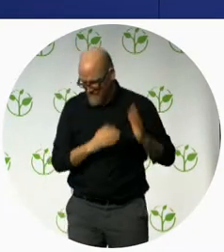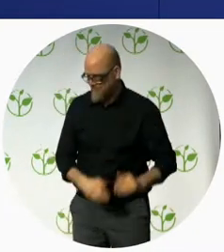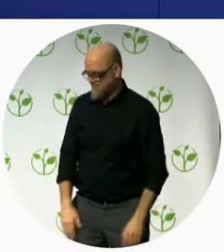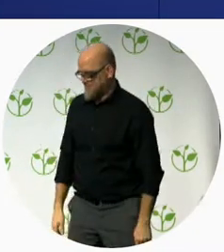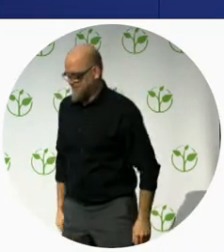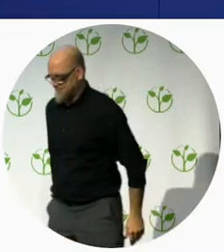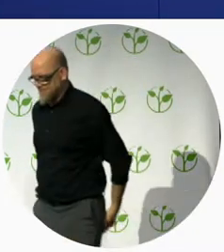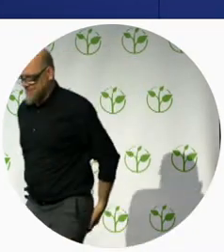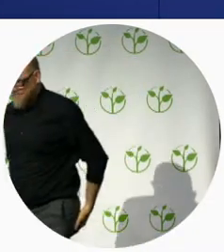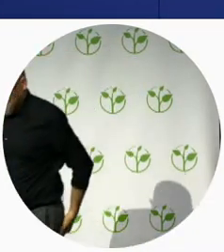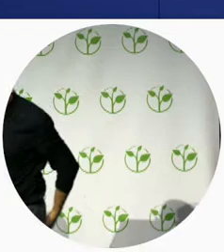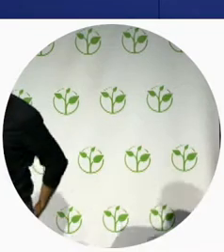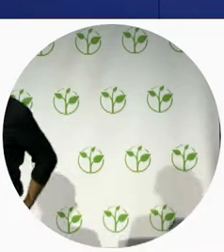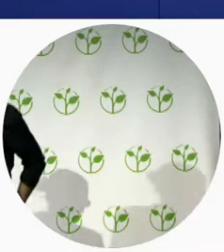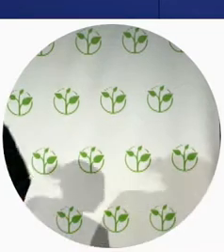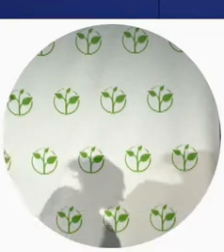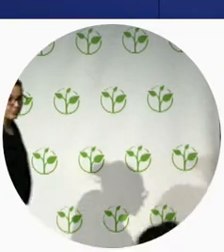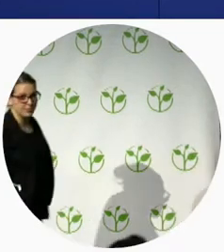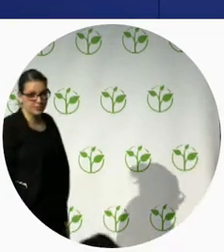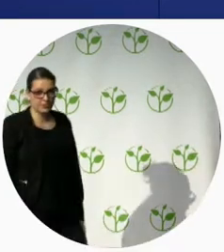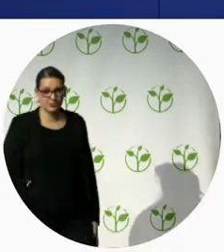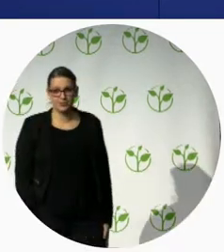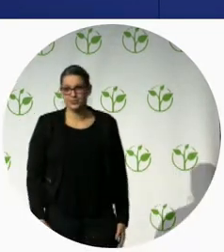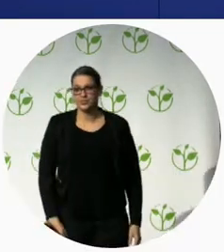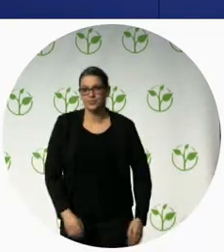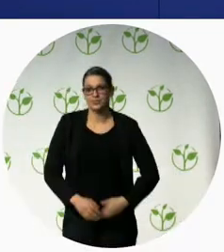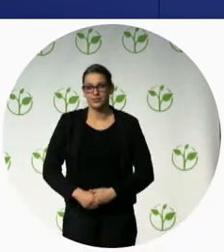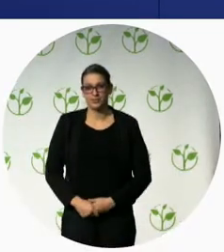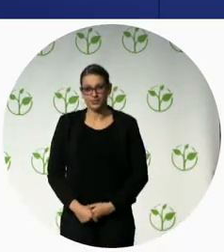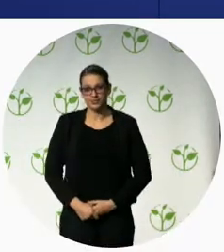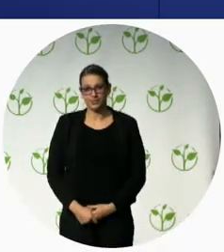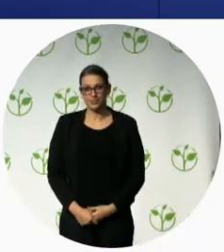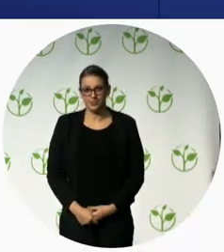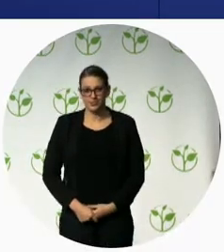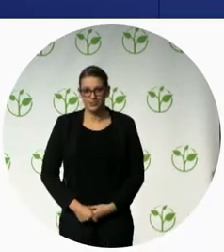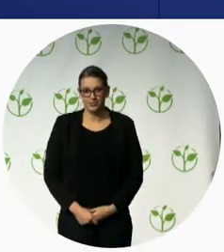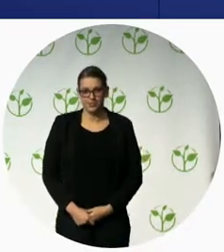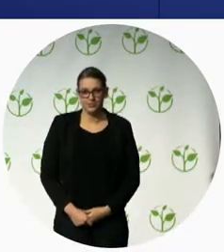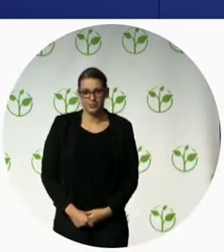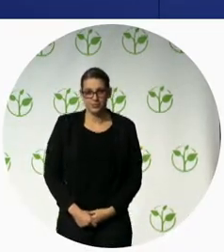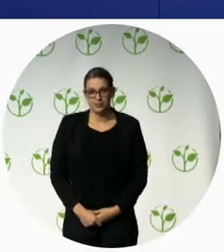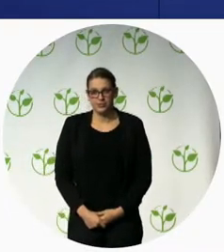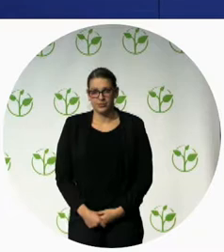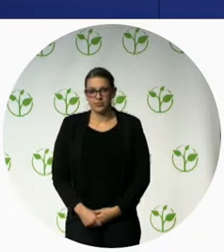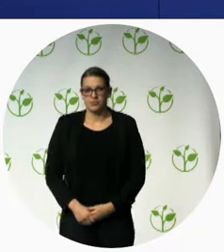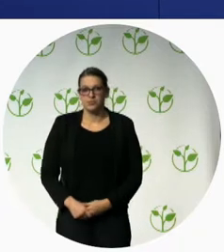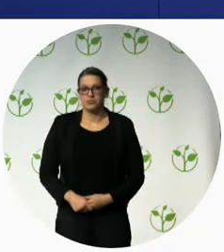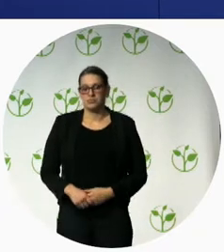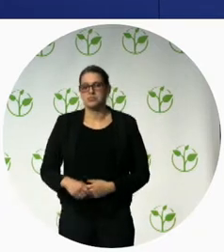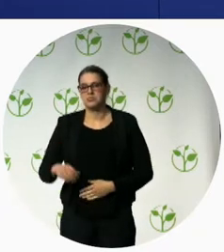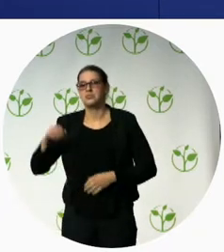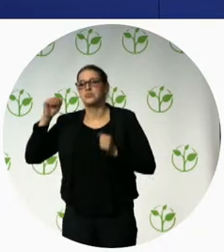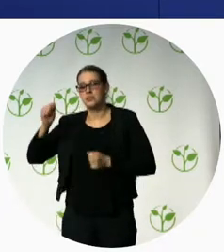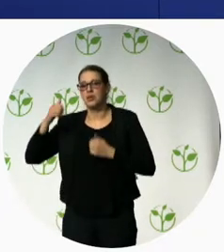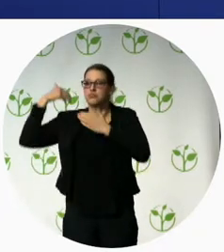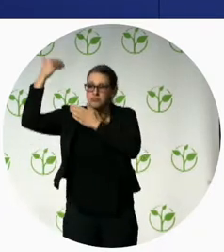and hopefully during the Q&A we can get into some of the material that you also have still to present there we'll move next to Thierry